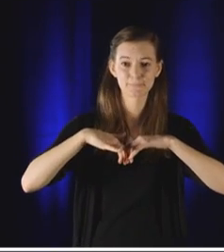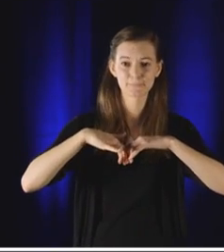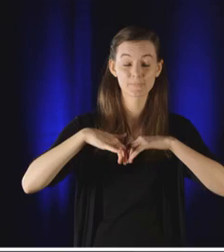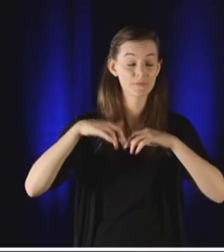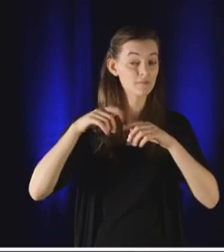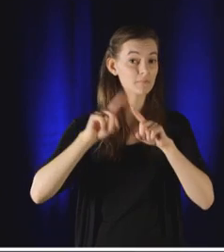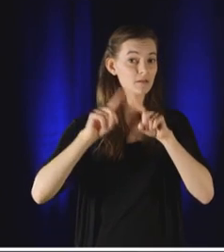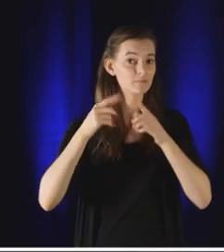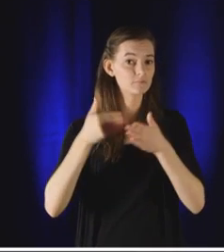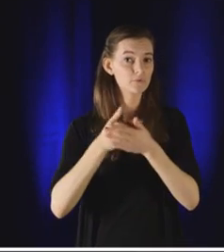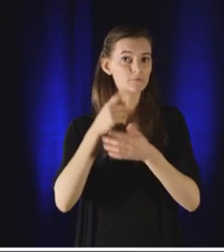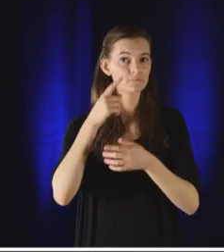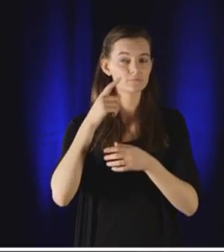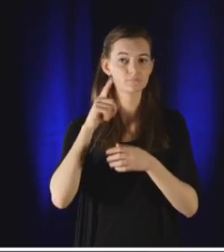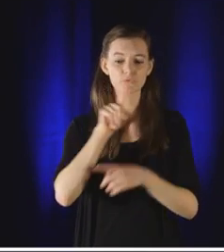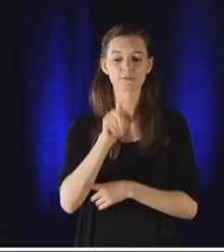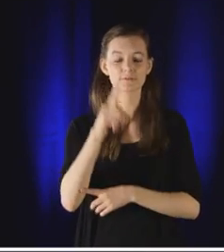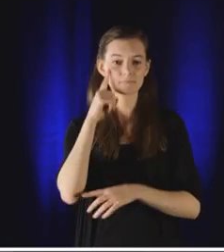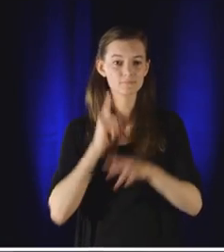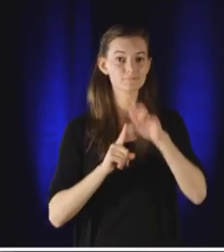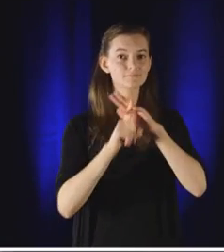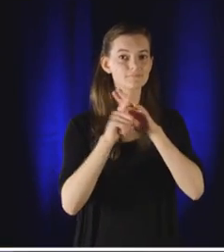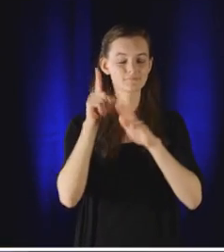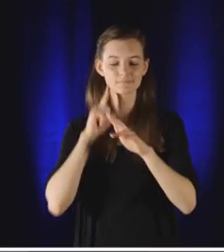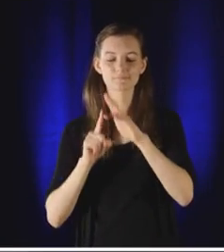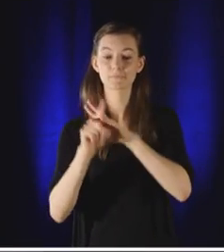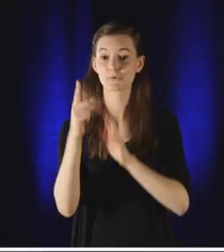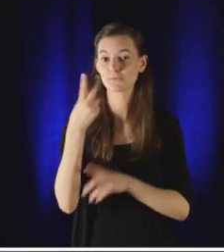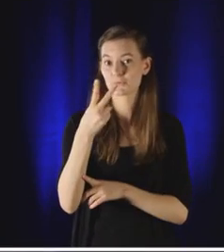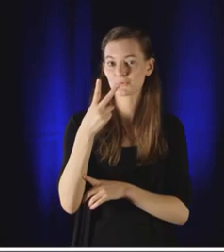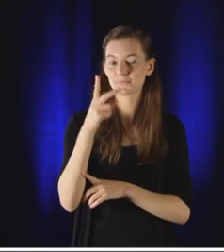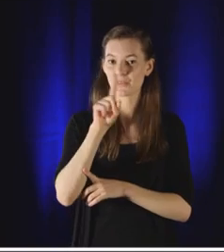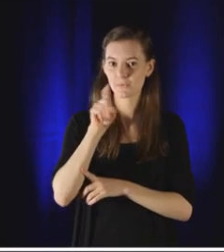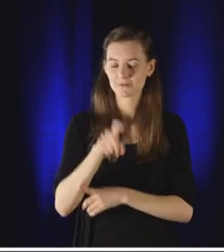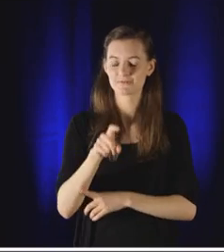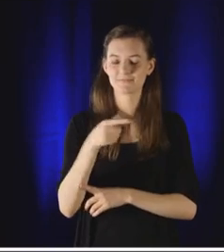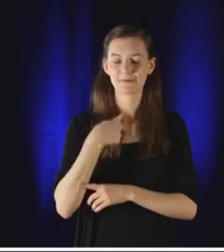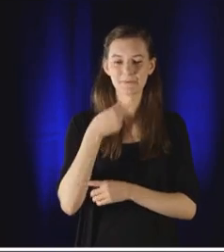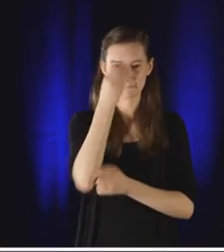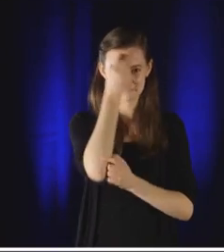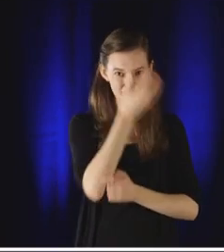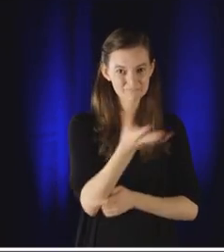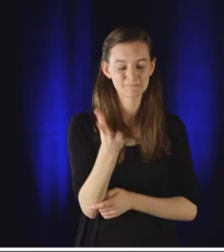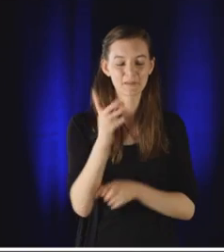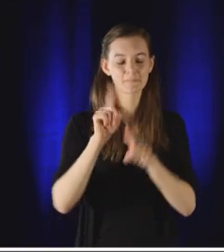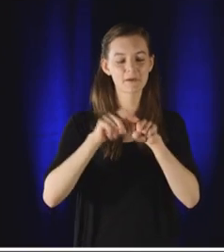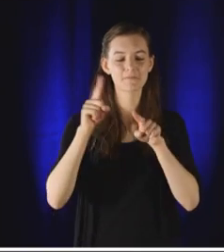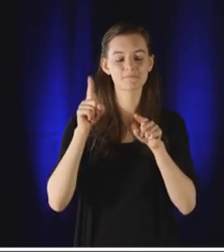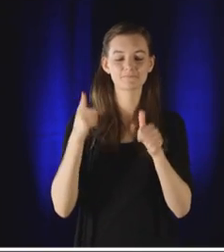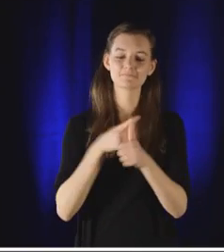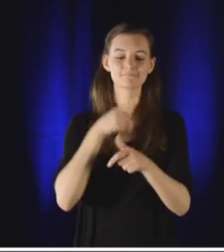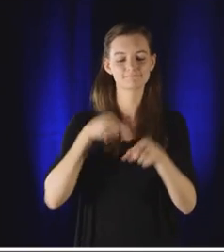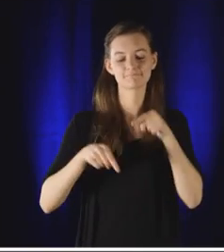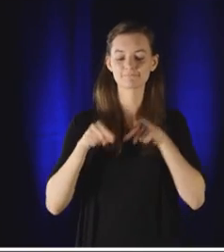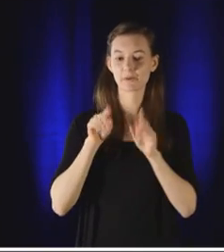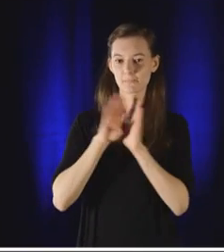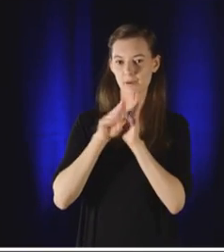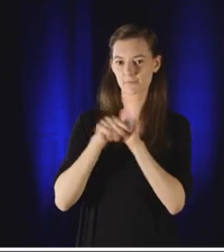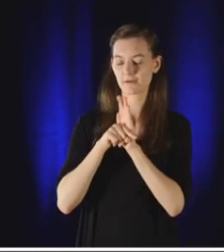really new and surprising questions arose, and I want to share two of those with you today. But first, we'll need some backgrounds.